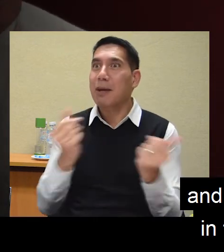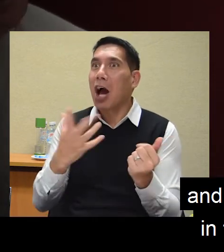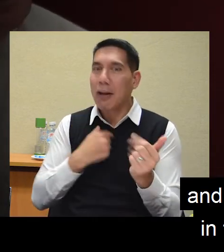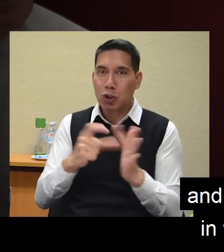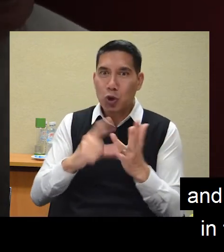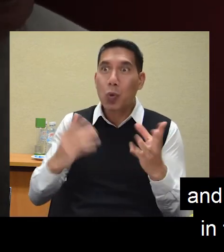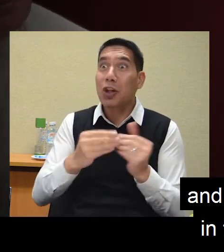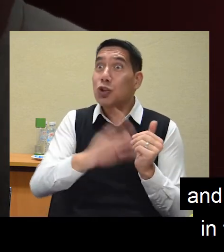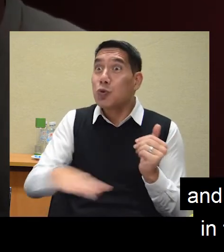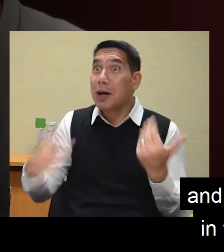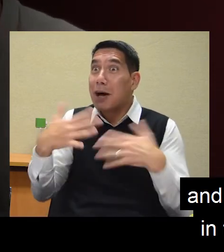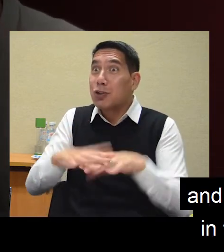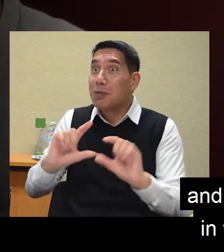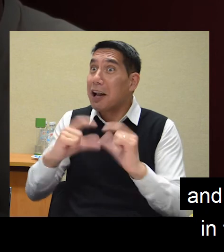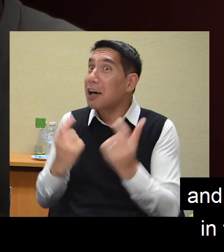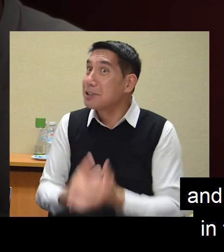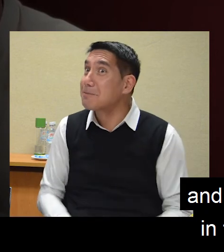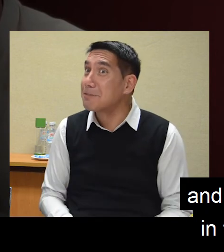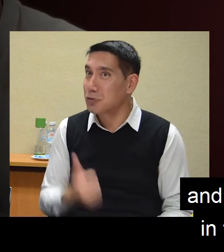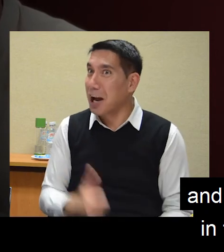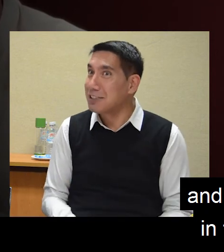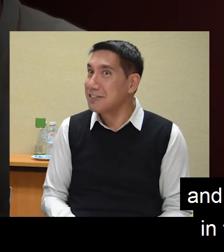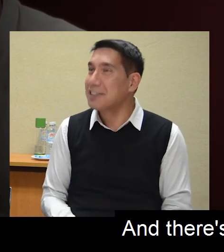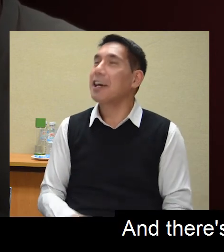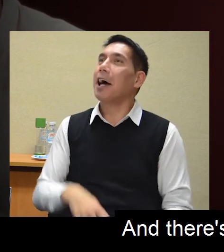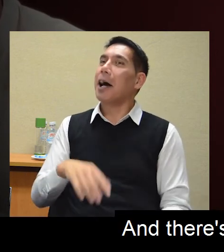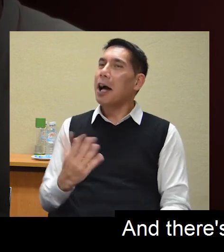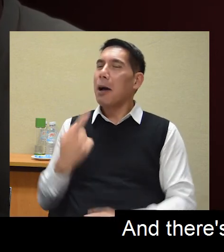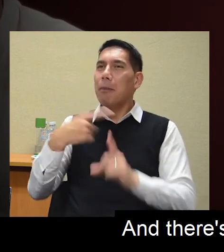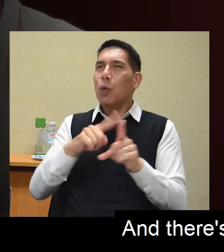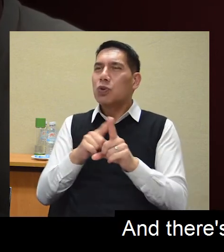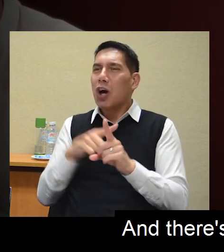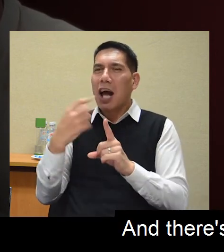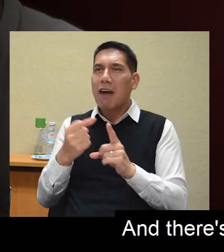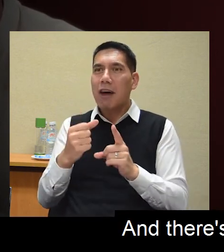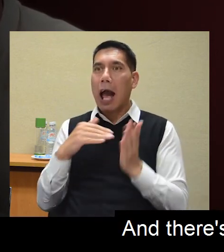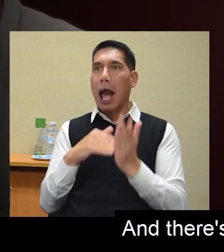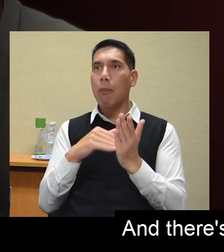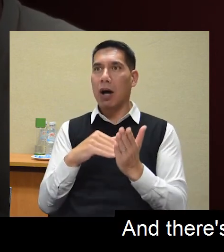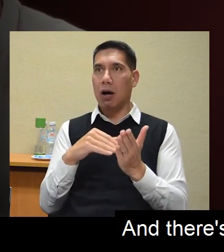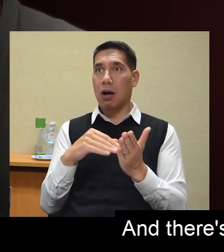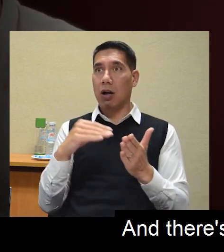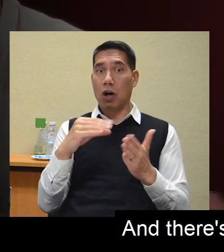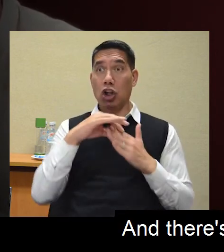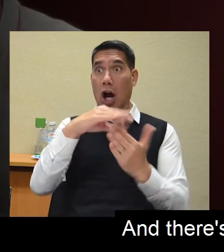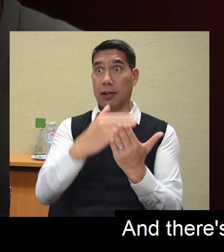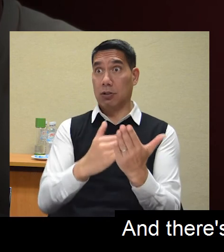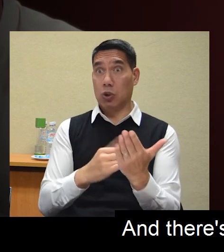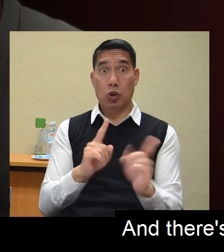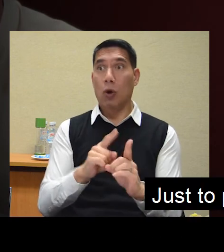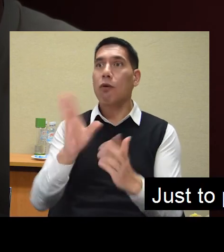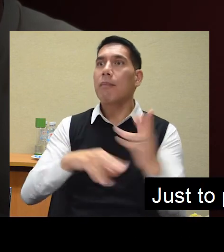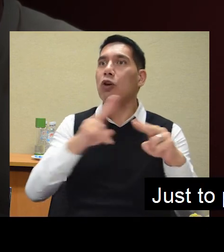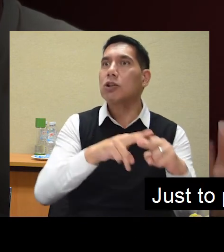something that I had to do with children in a mainstream classroom, which was great. And there's also a helper guide there to be read by the